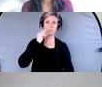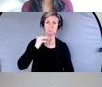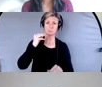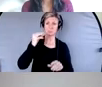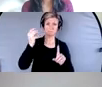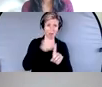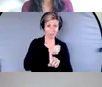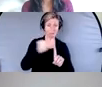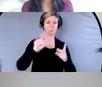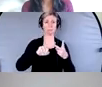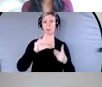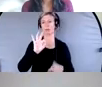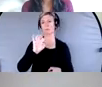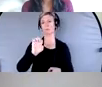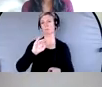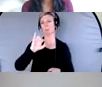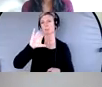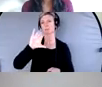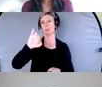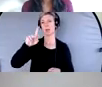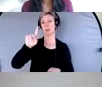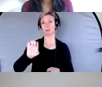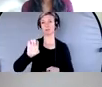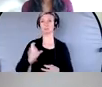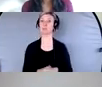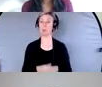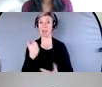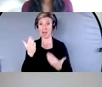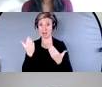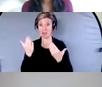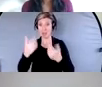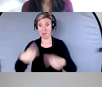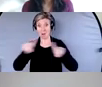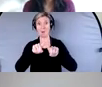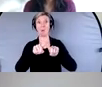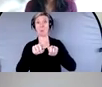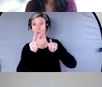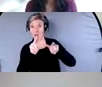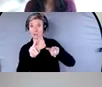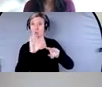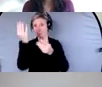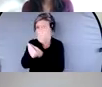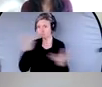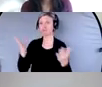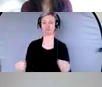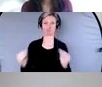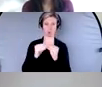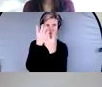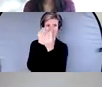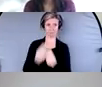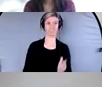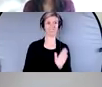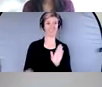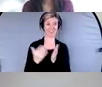So, um, stay tuned. You'll be getting more information in regards to that. I do again, uh, with Mary, I want to thank both